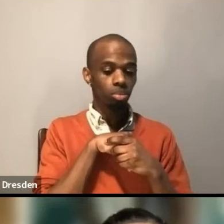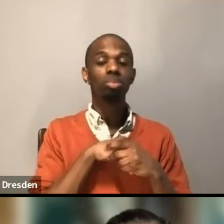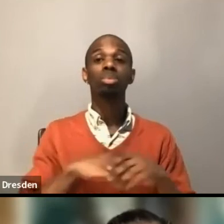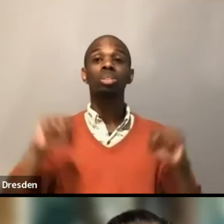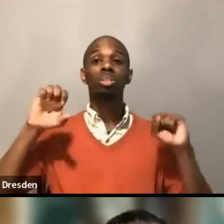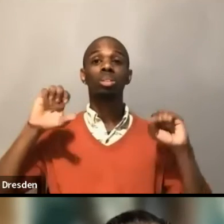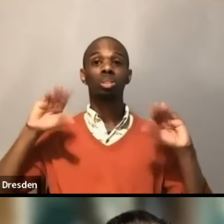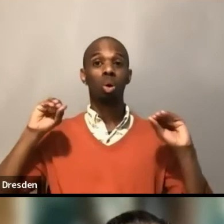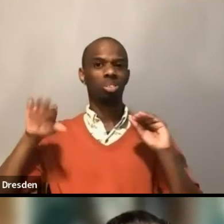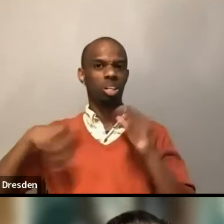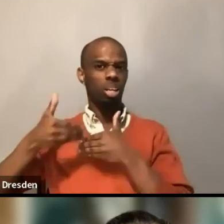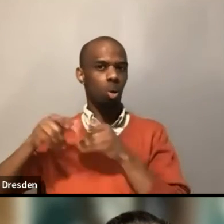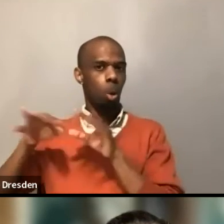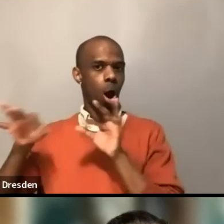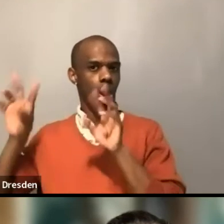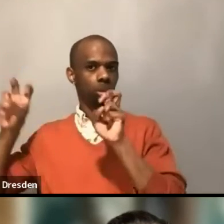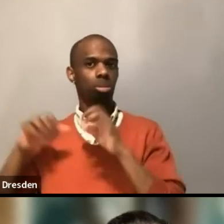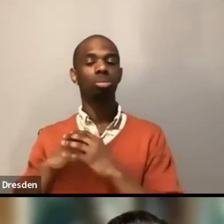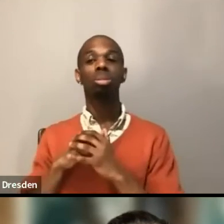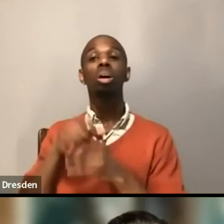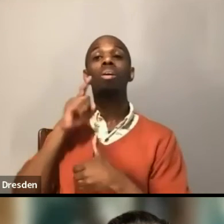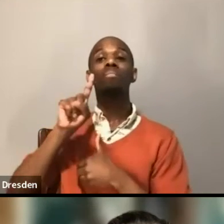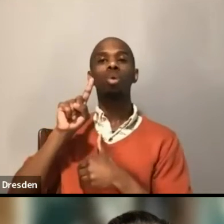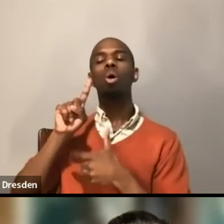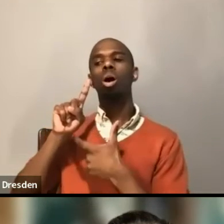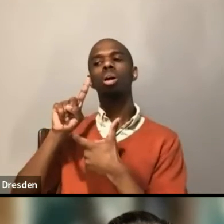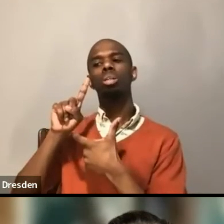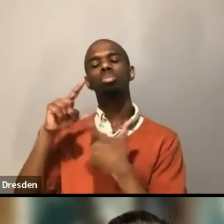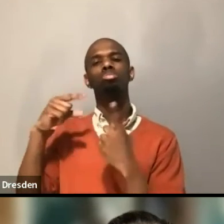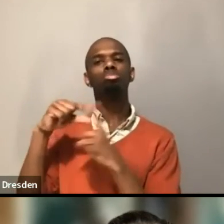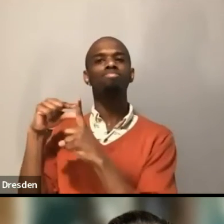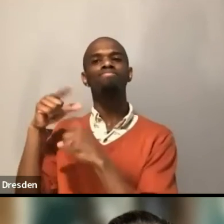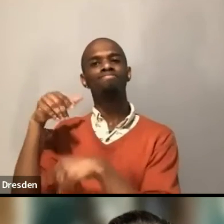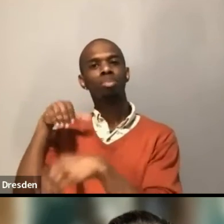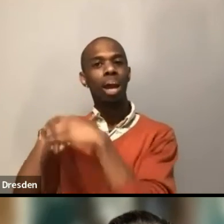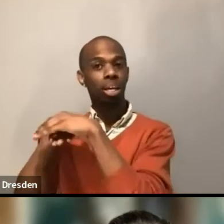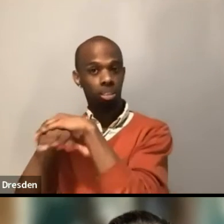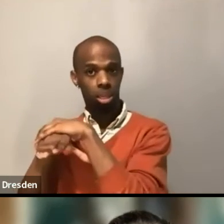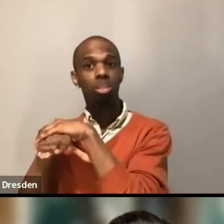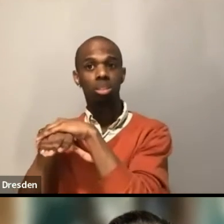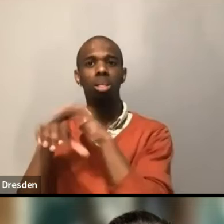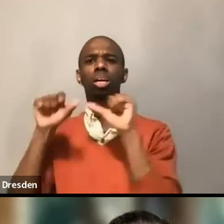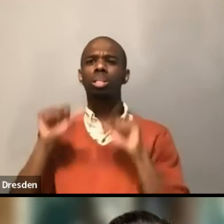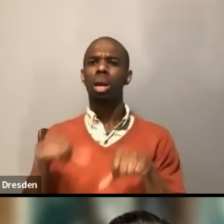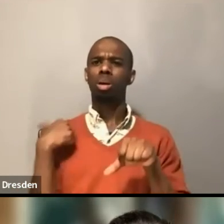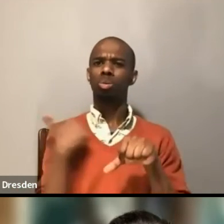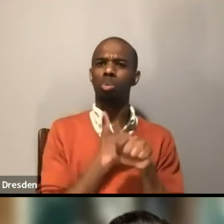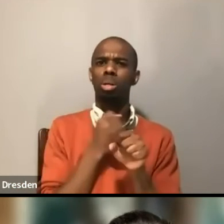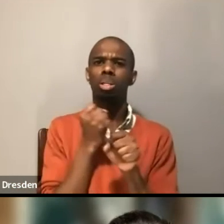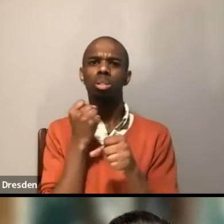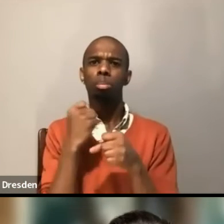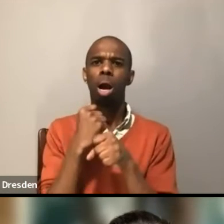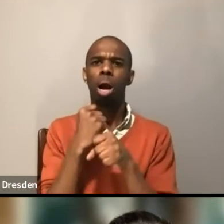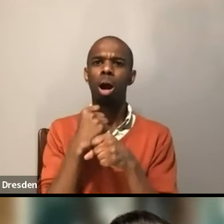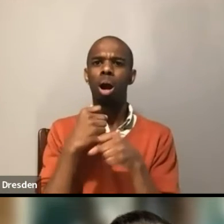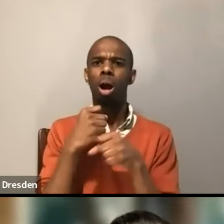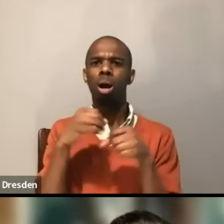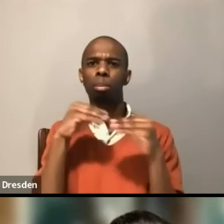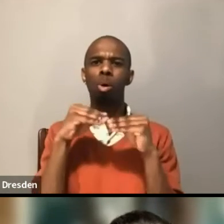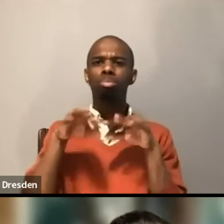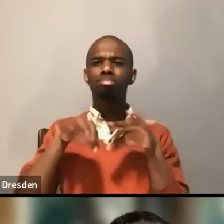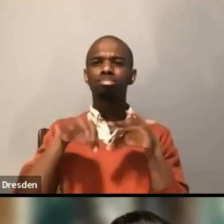Yes, we absolutely can. And we will be making a list of resources asked in the chat and try and get those to all of you who are participating.